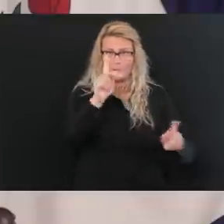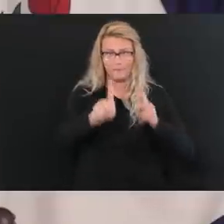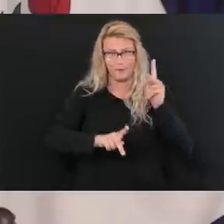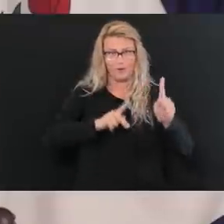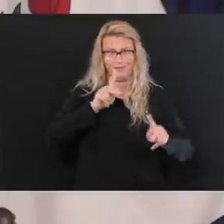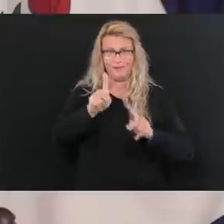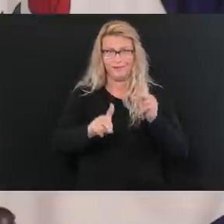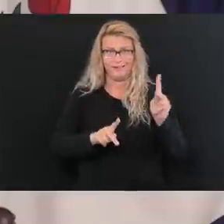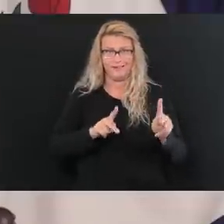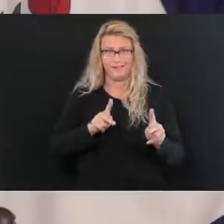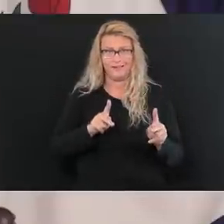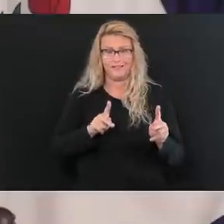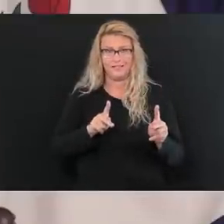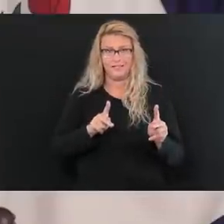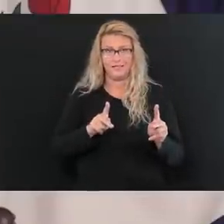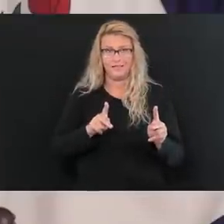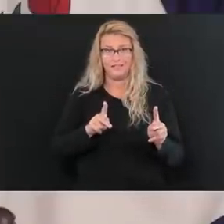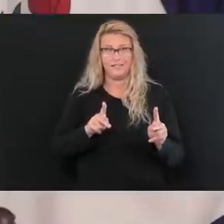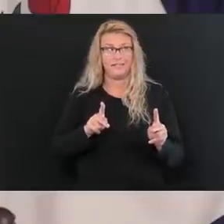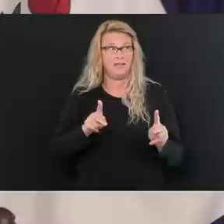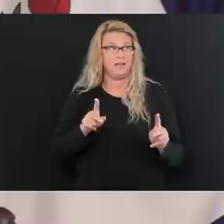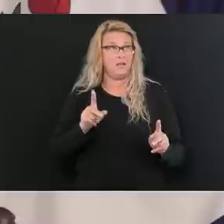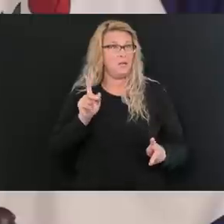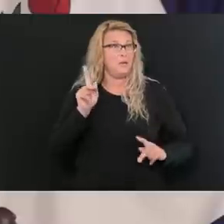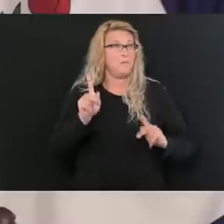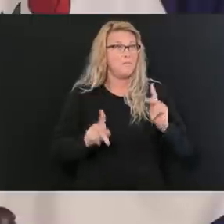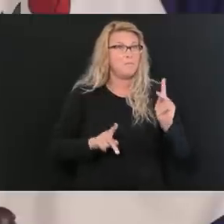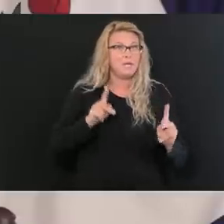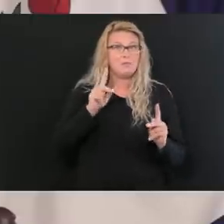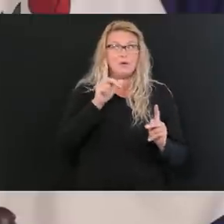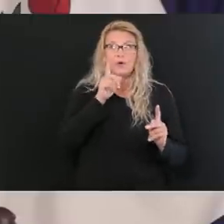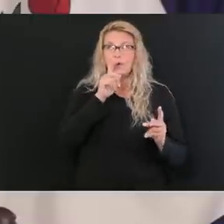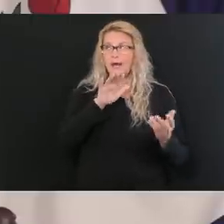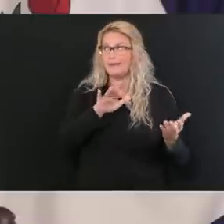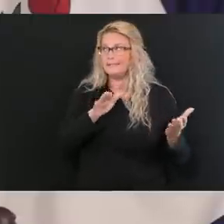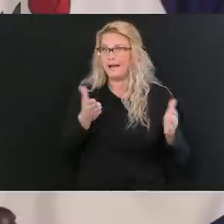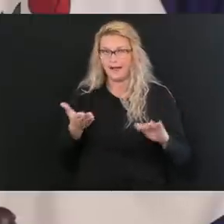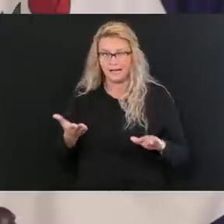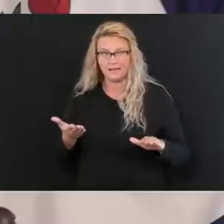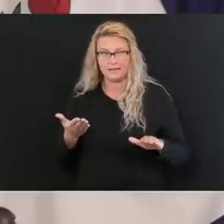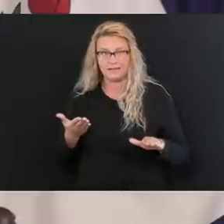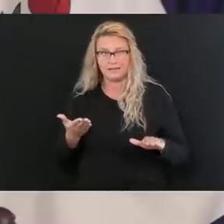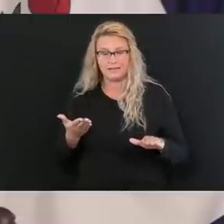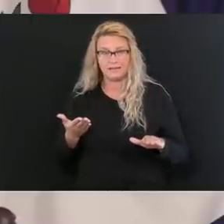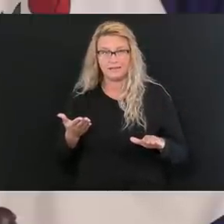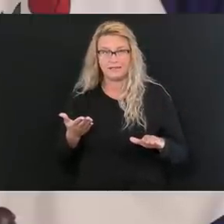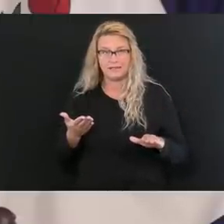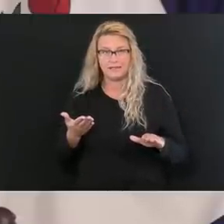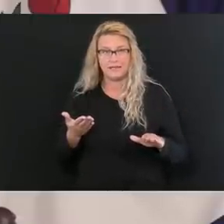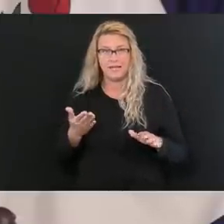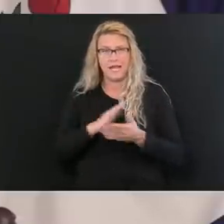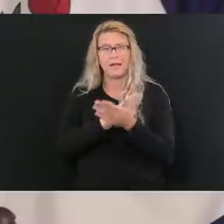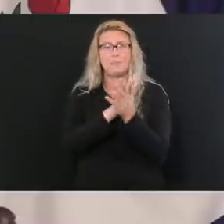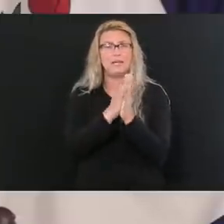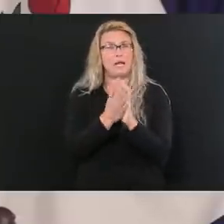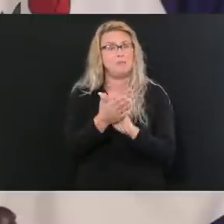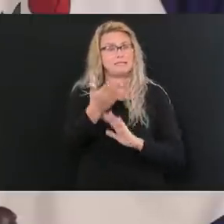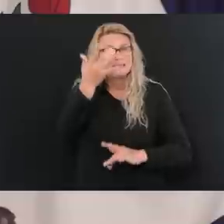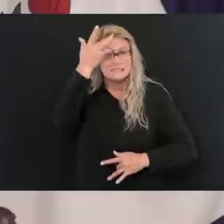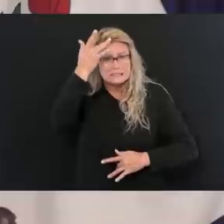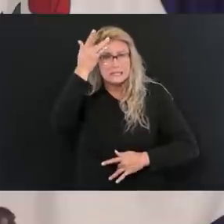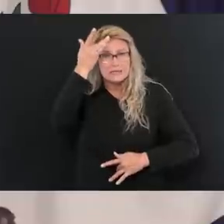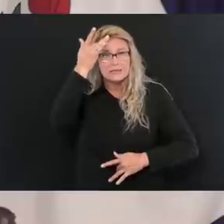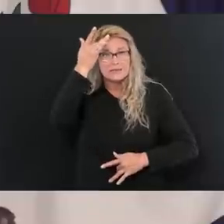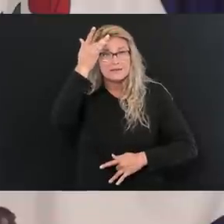we're dealing with people that are dying and all and getting really sick and whether their